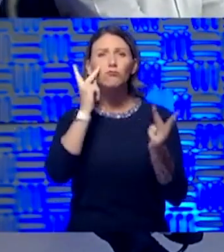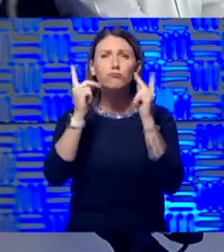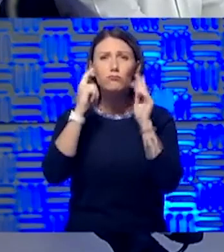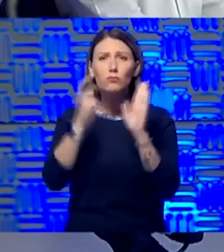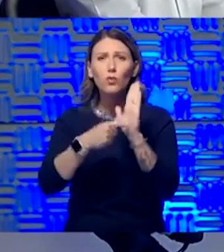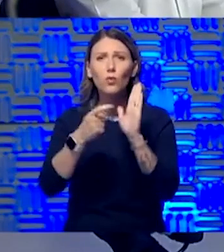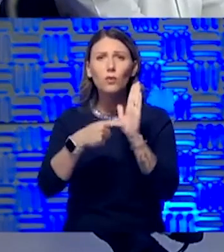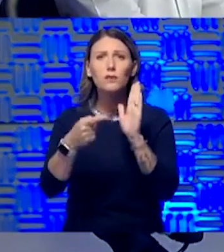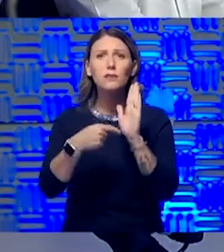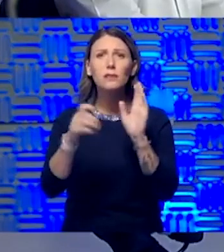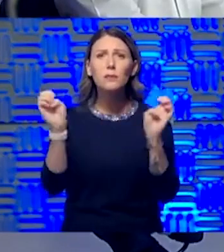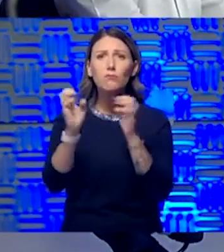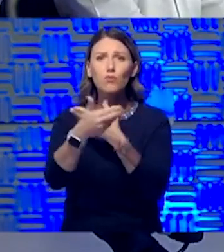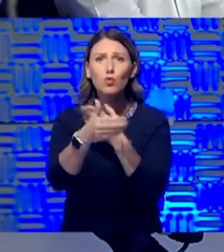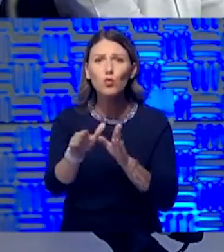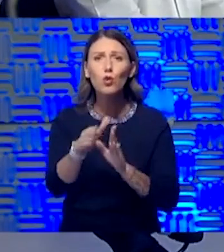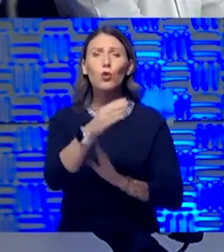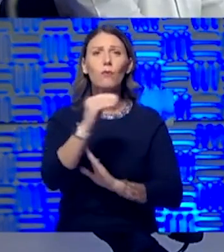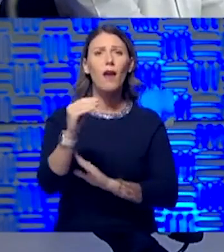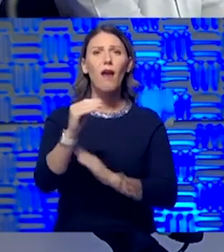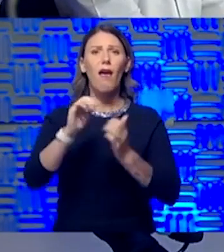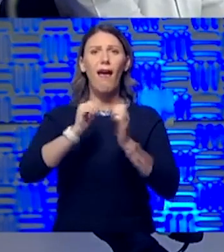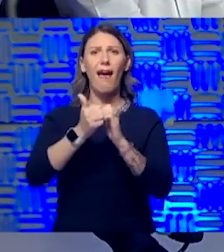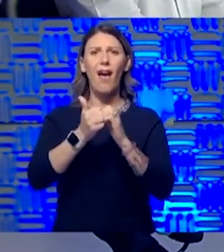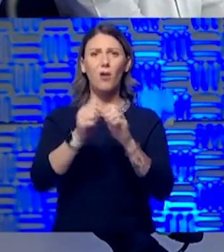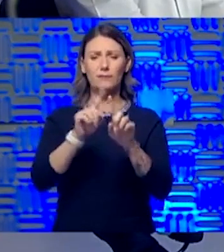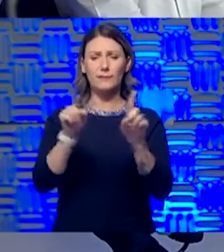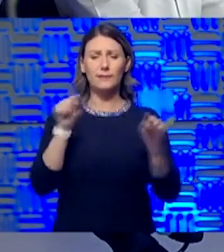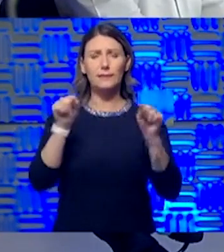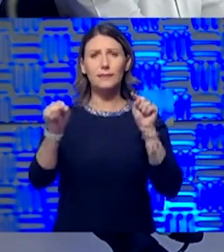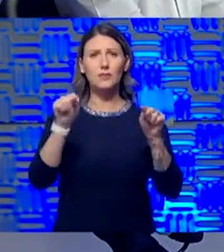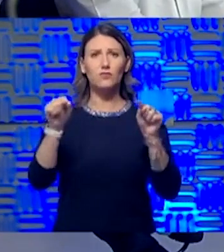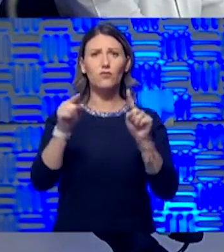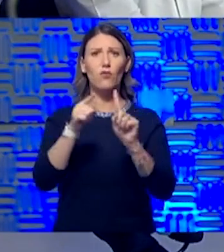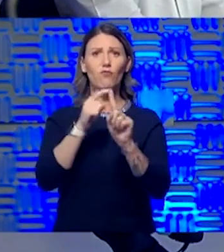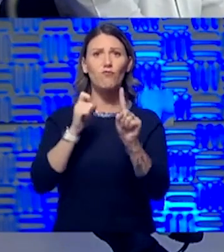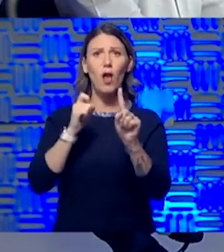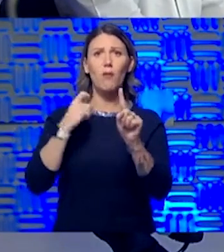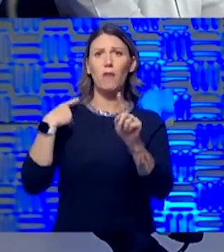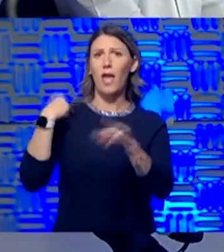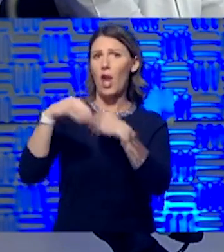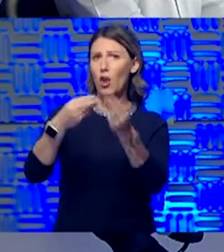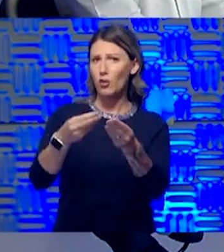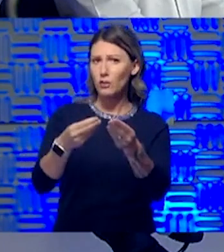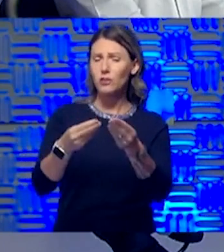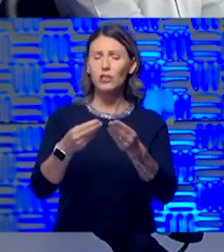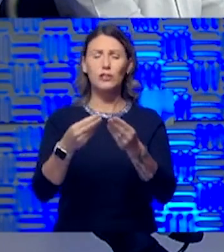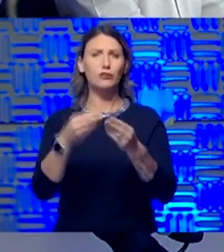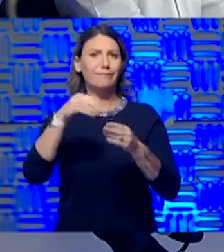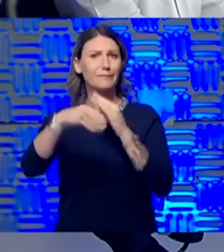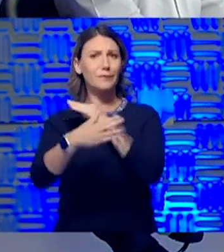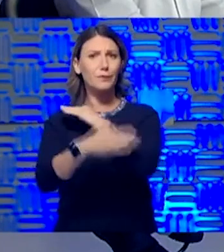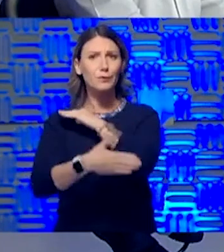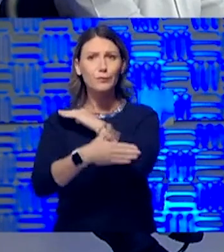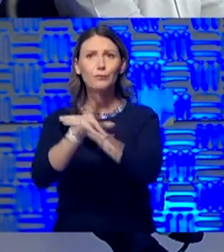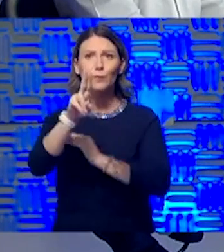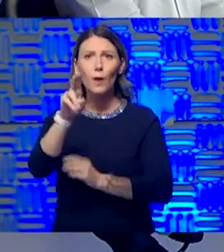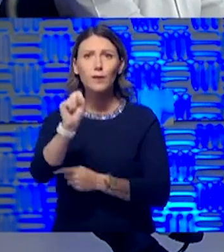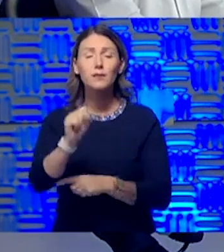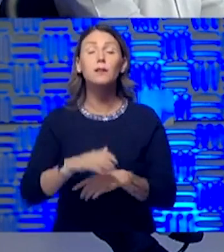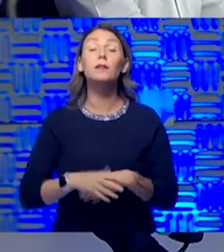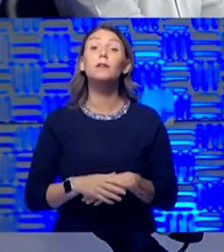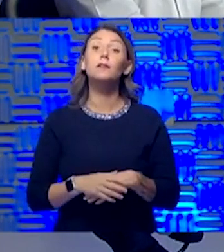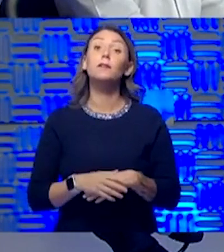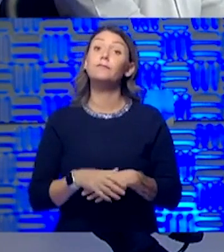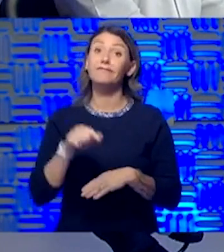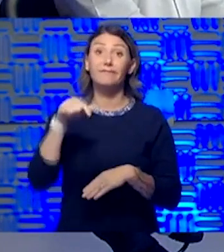disparities around COVID-19 and what it's doing in our area and around the United States. So, yeah, you know, I think this, as many people